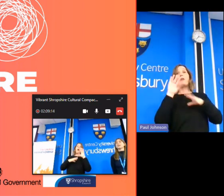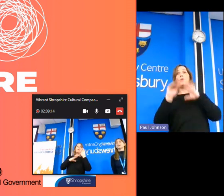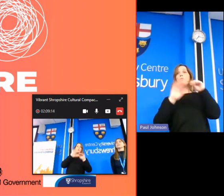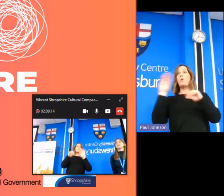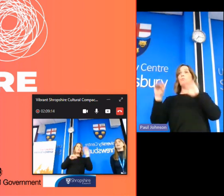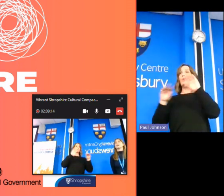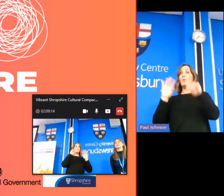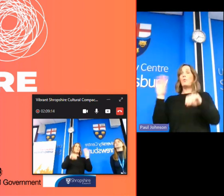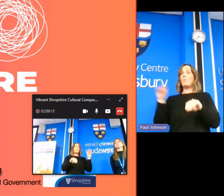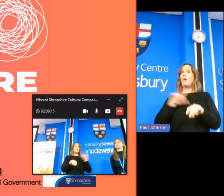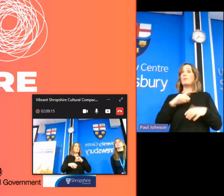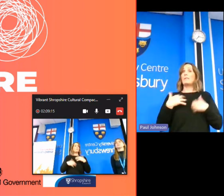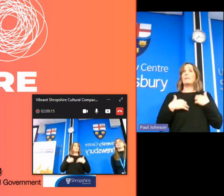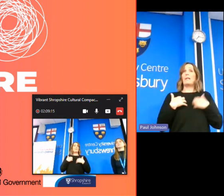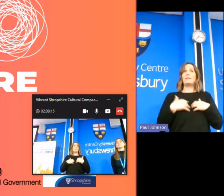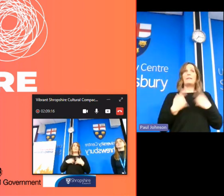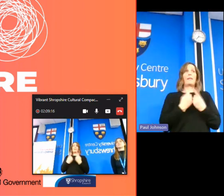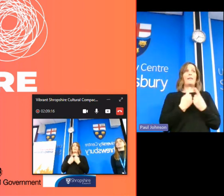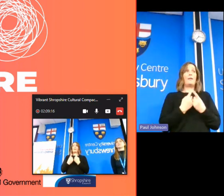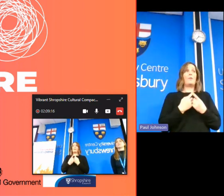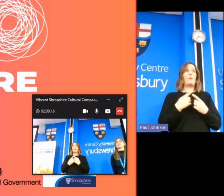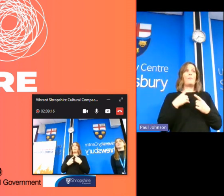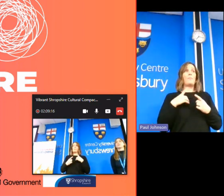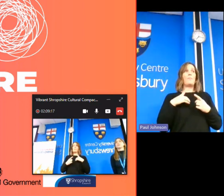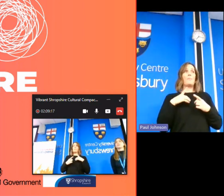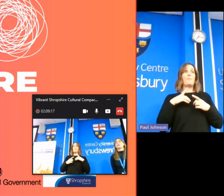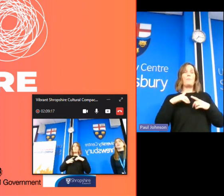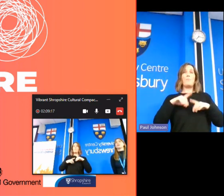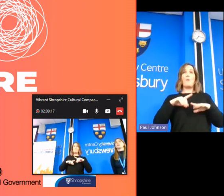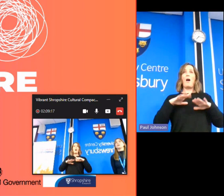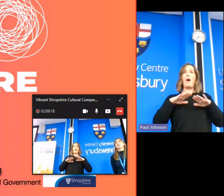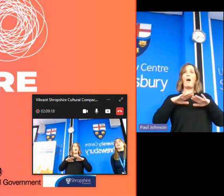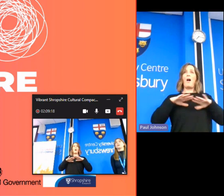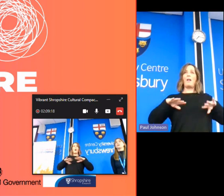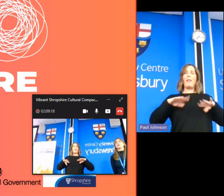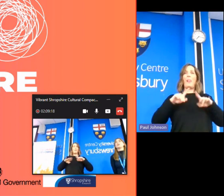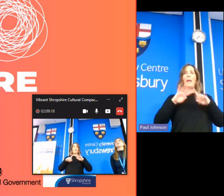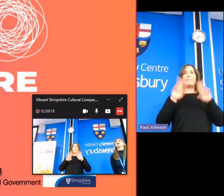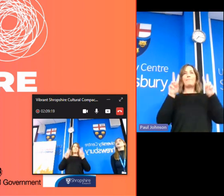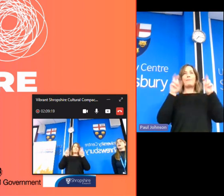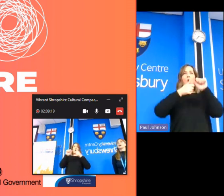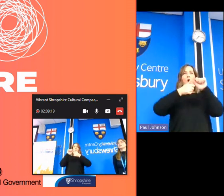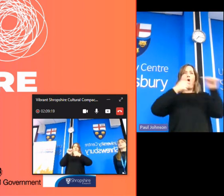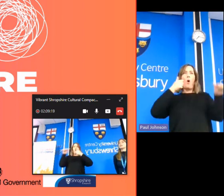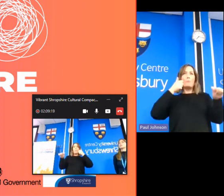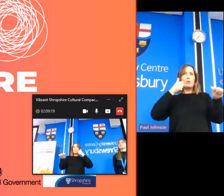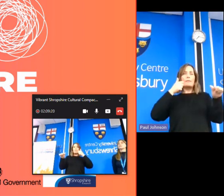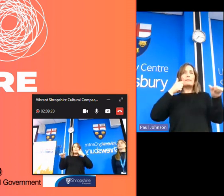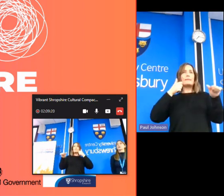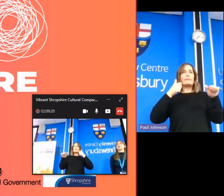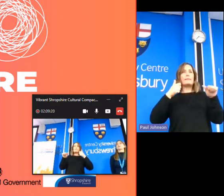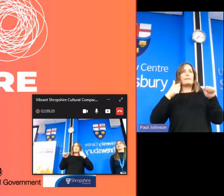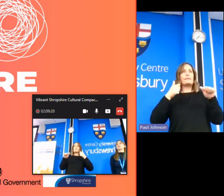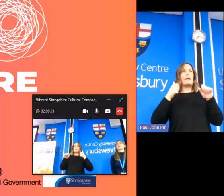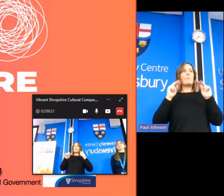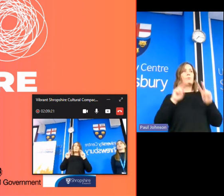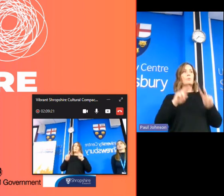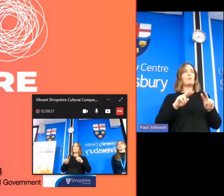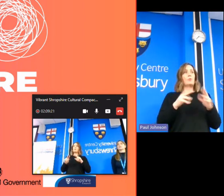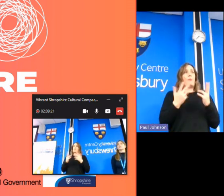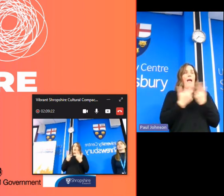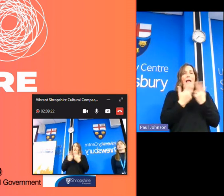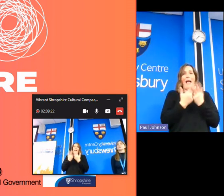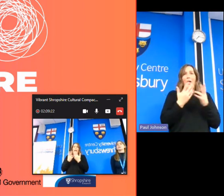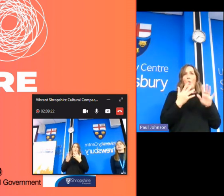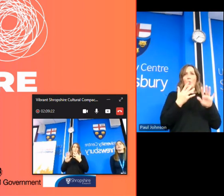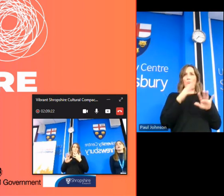okay yeah but you sort of seem to be sitting on it in a very corporate way and yeah okay that's really good feedback but but how are you